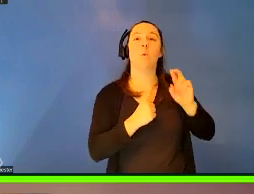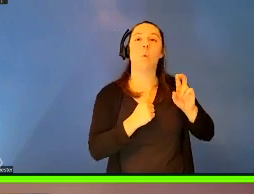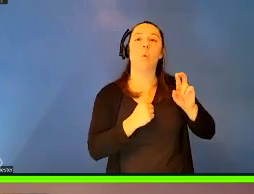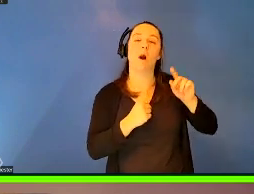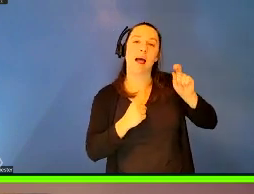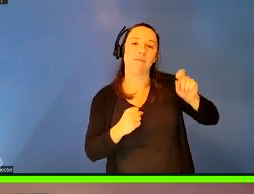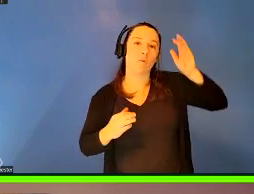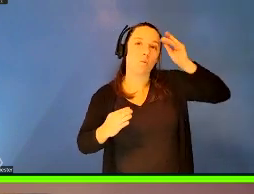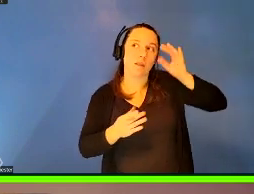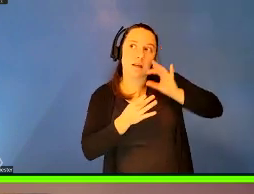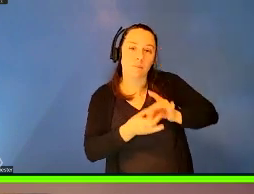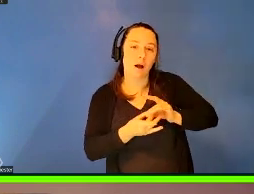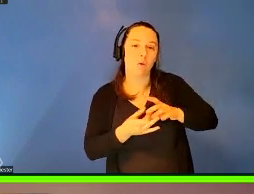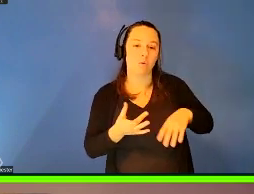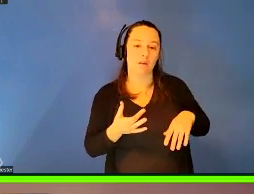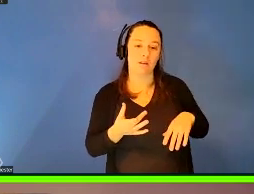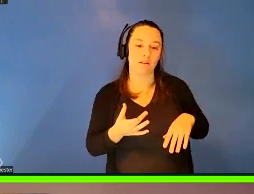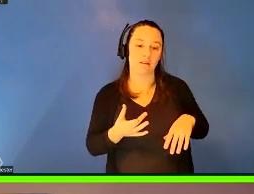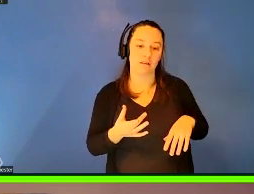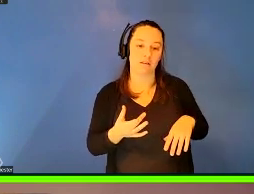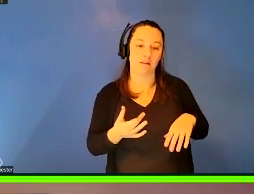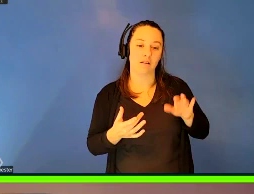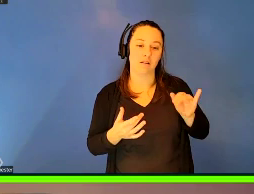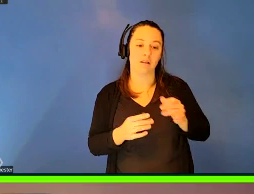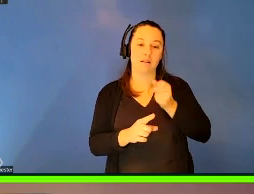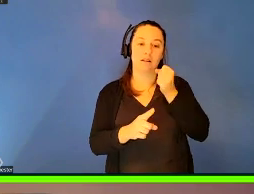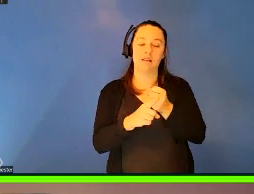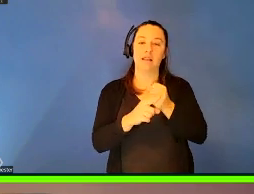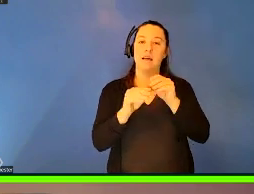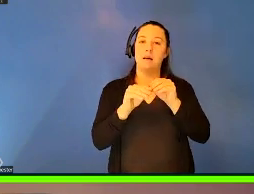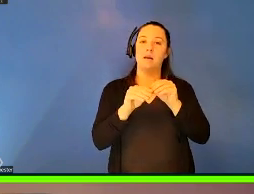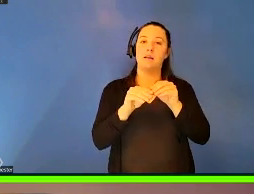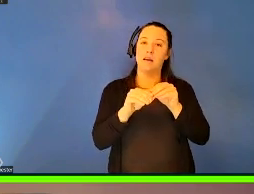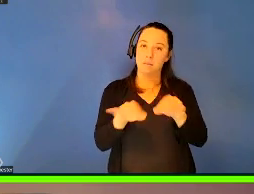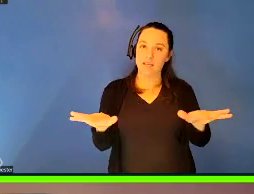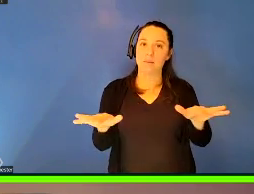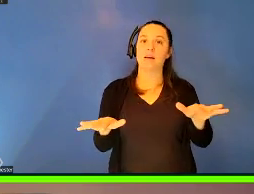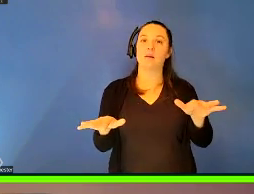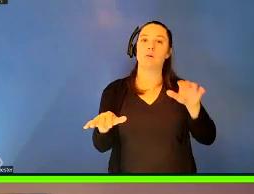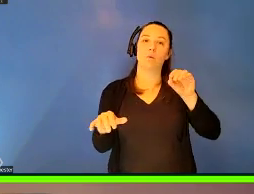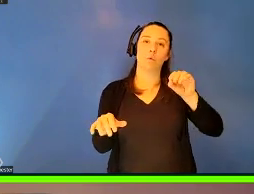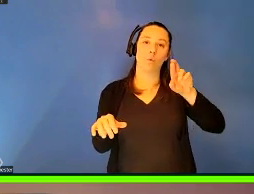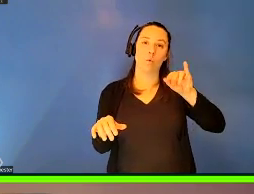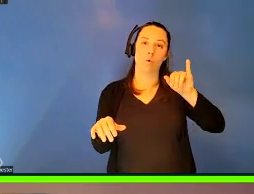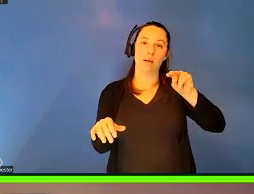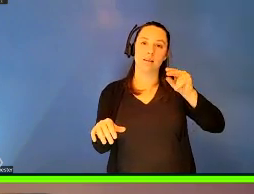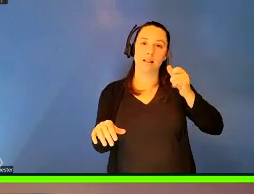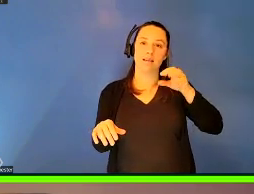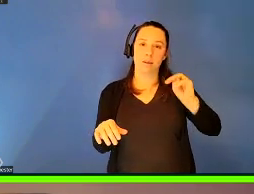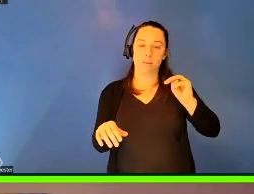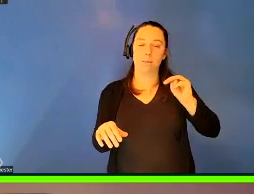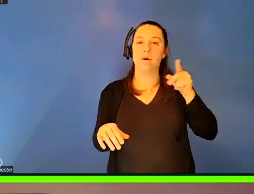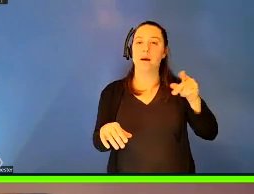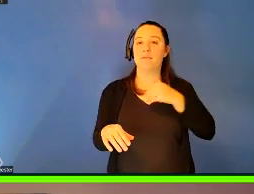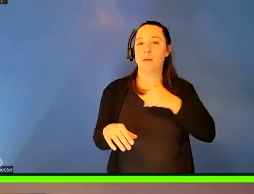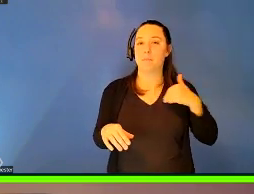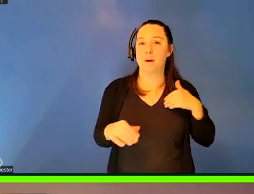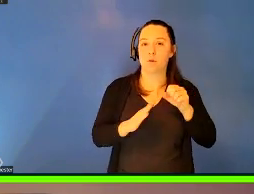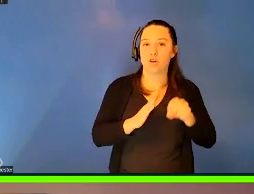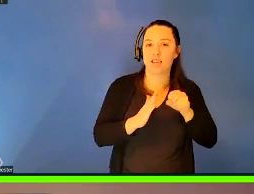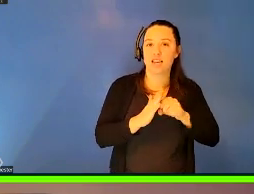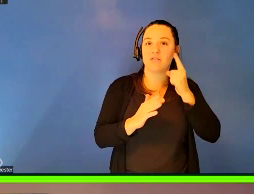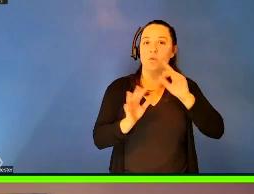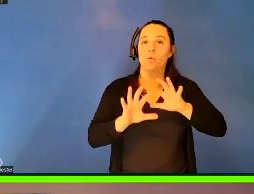um, the epidemic orientalism or epidemic orientalism of the member states of the world health, um, association